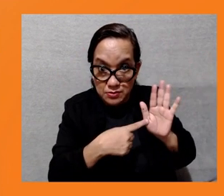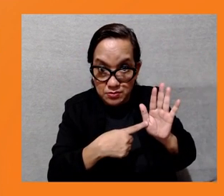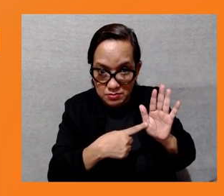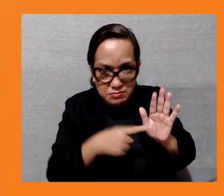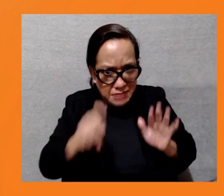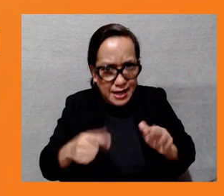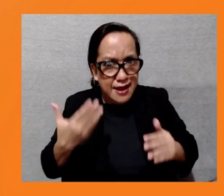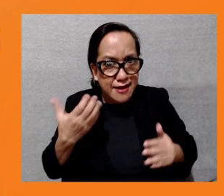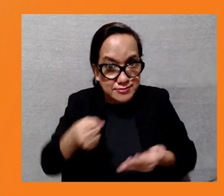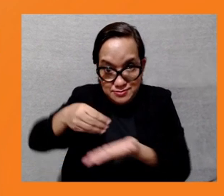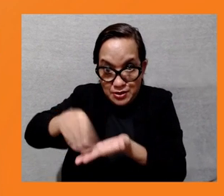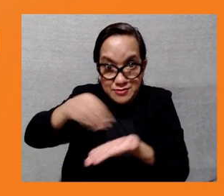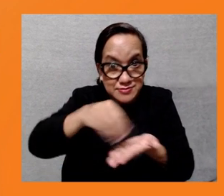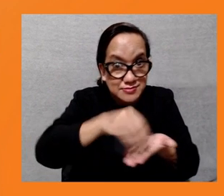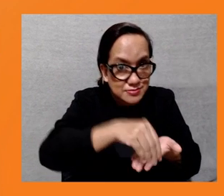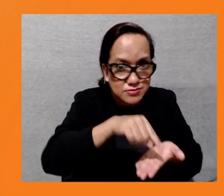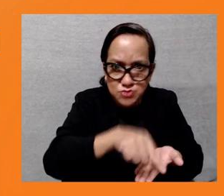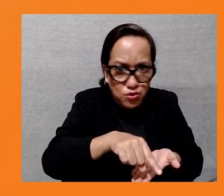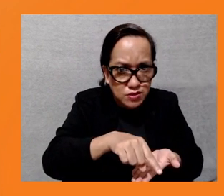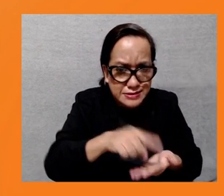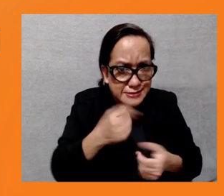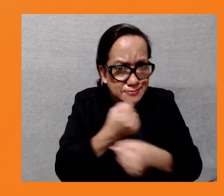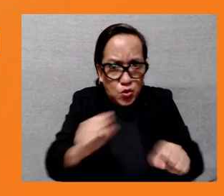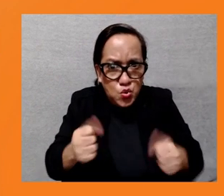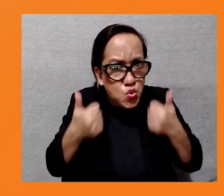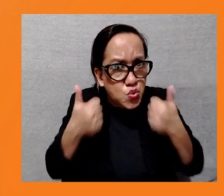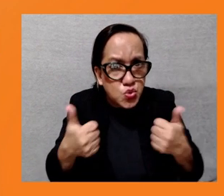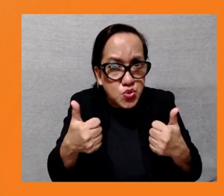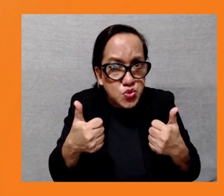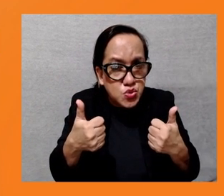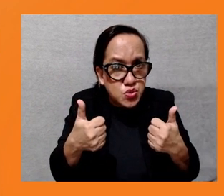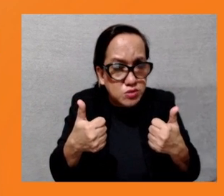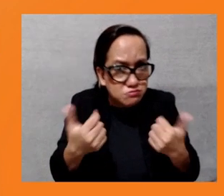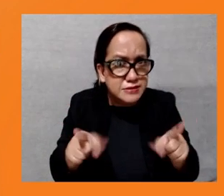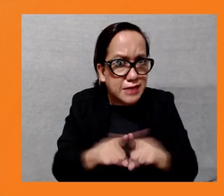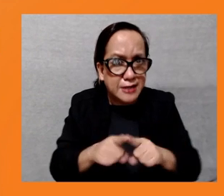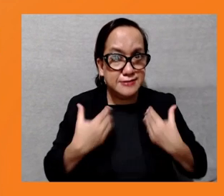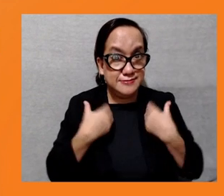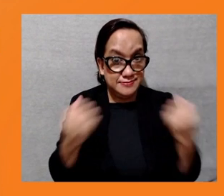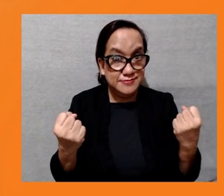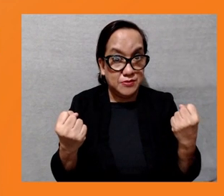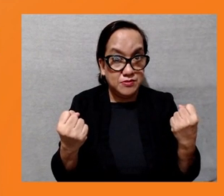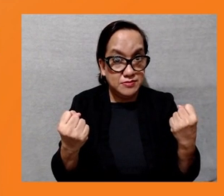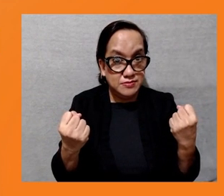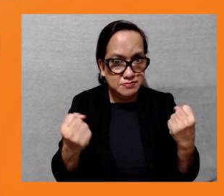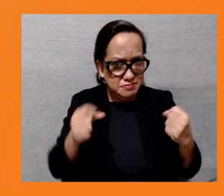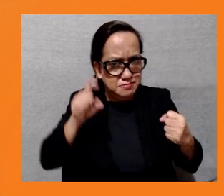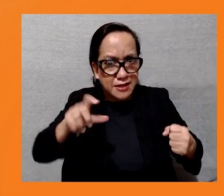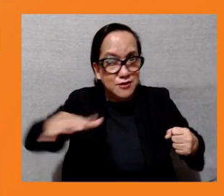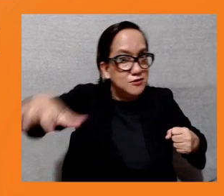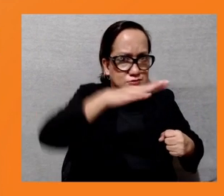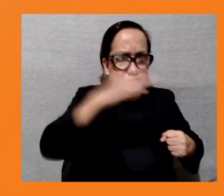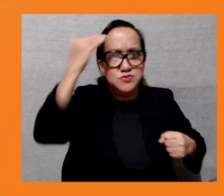safeguards that you have put in place that and that you want to focus on the poor, the workers on your